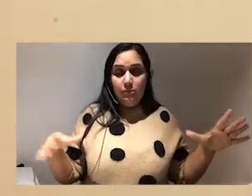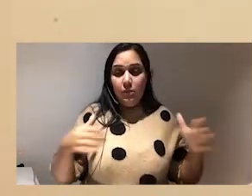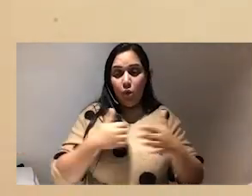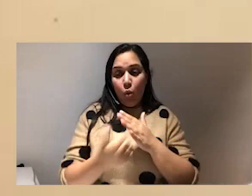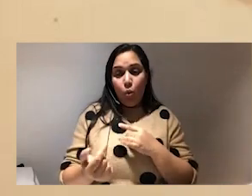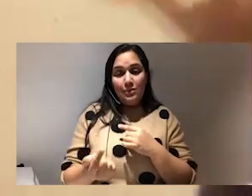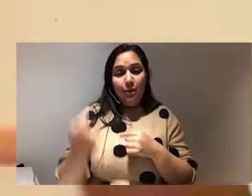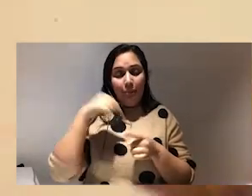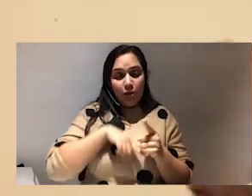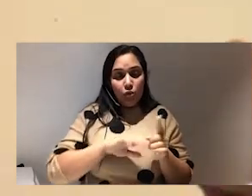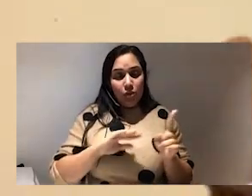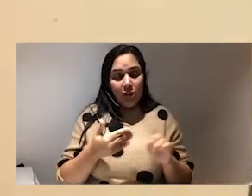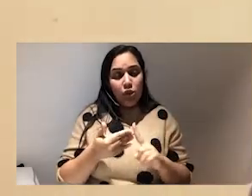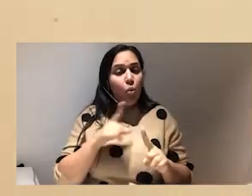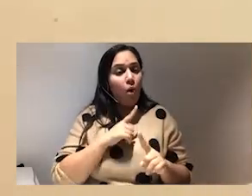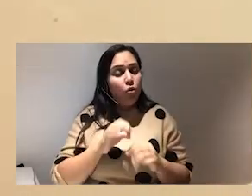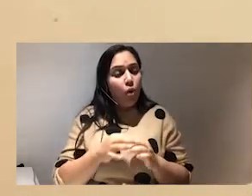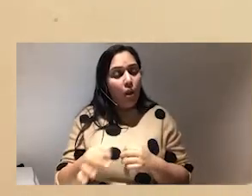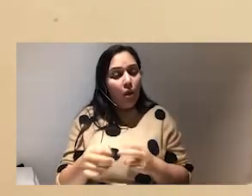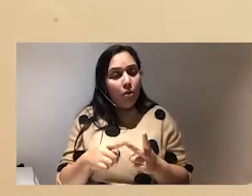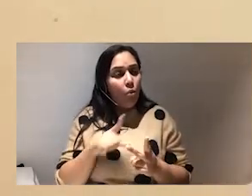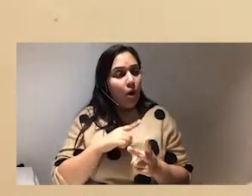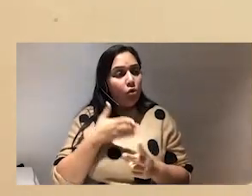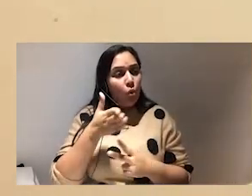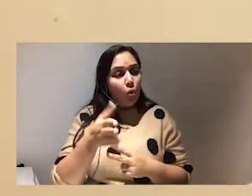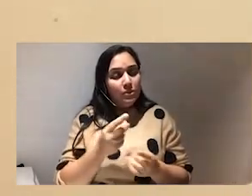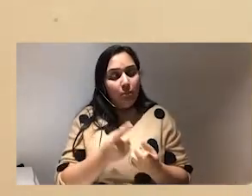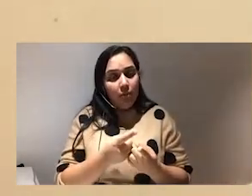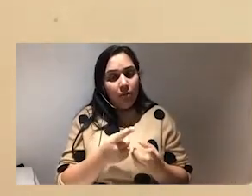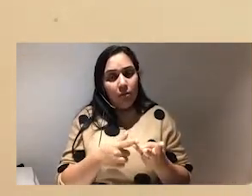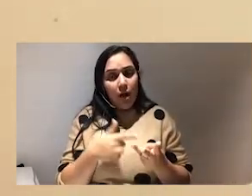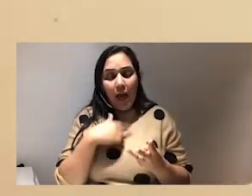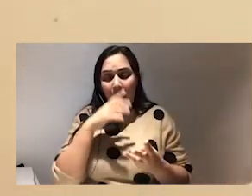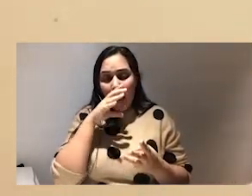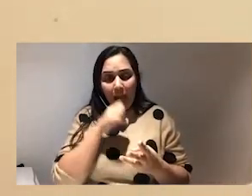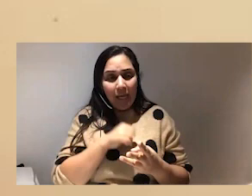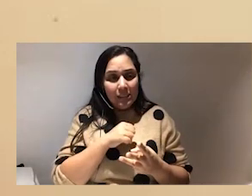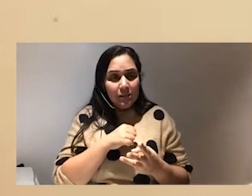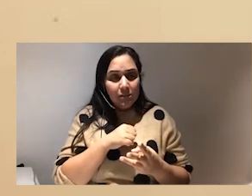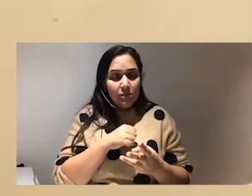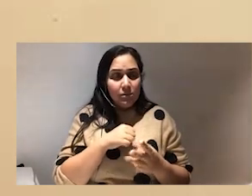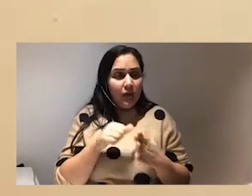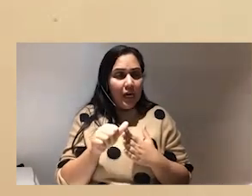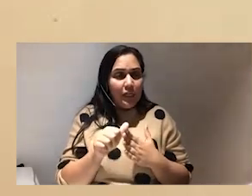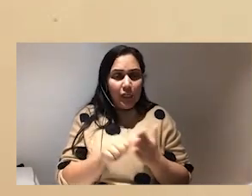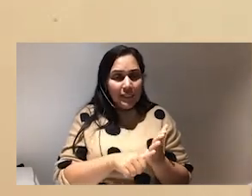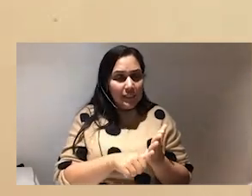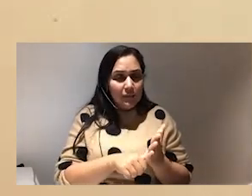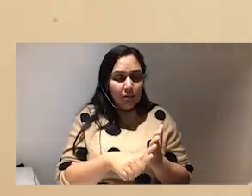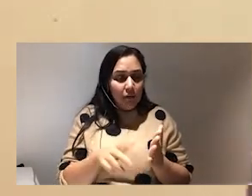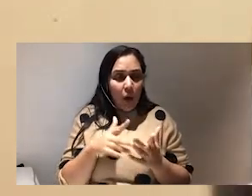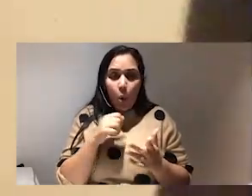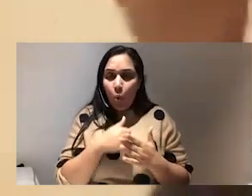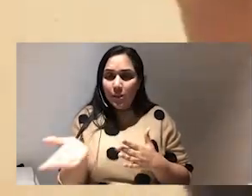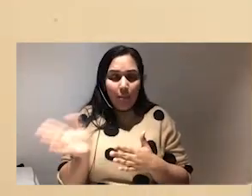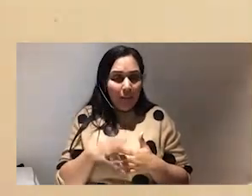to your intentions like why are you online like why are you going to something like I hate agenderless meetings the team will tell you like I always try and bring things back to